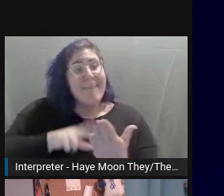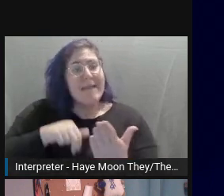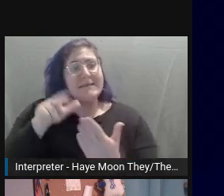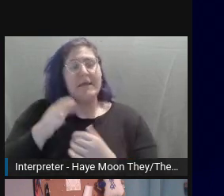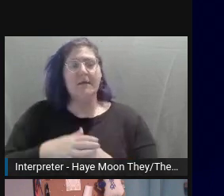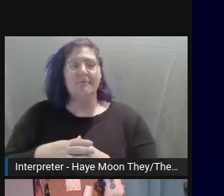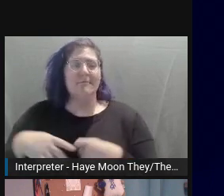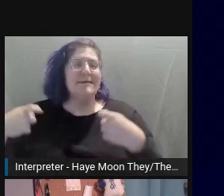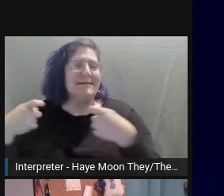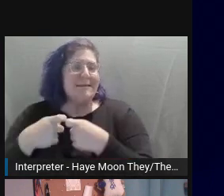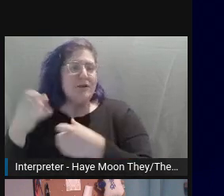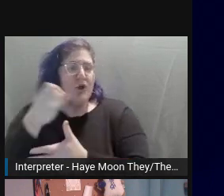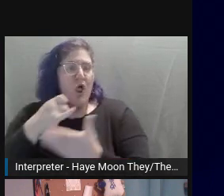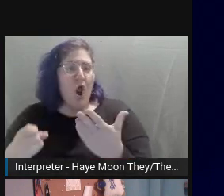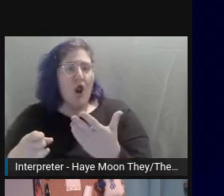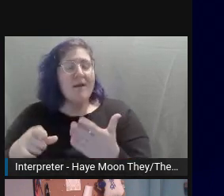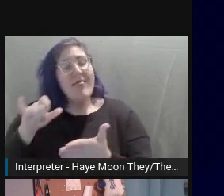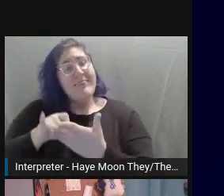context.